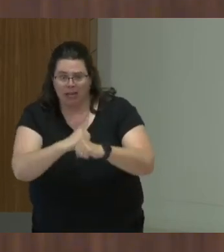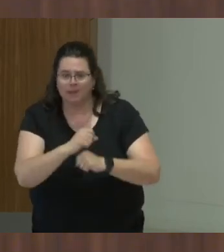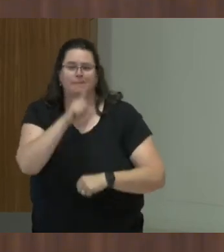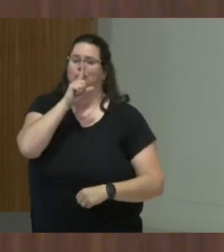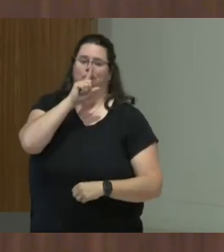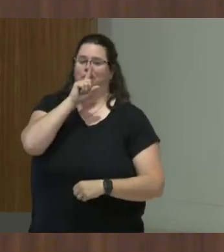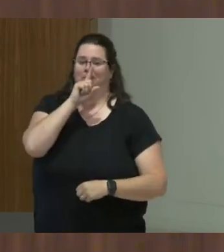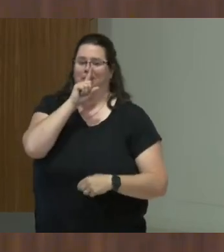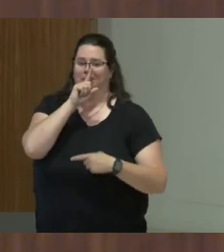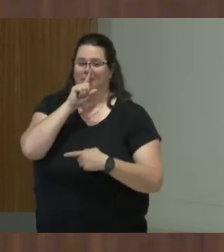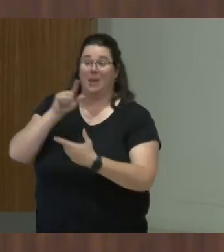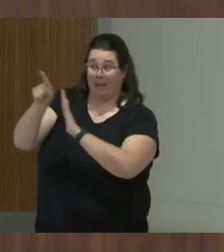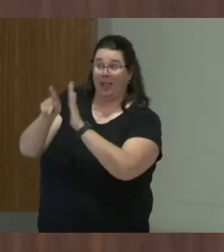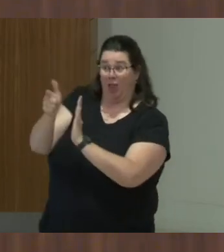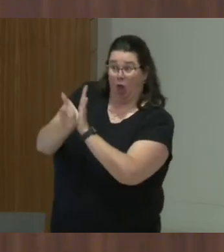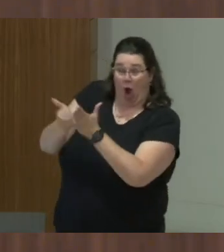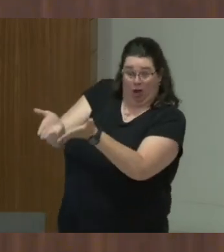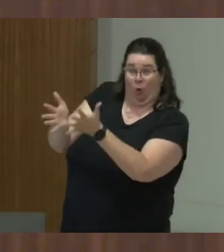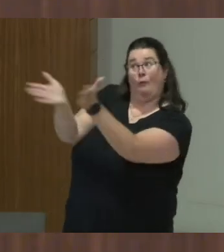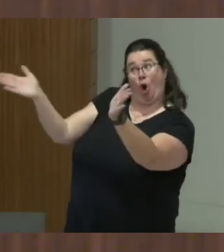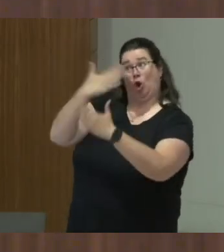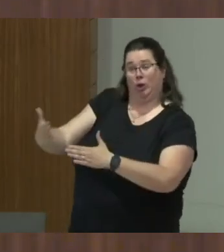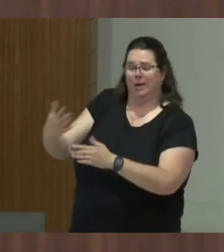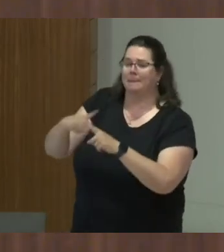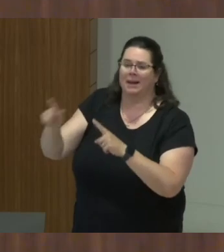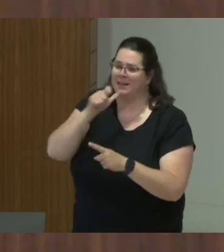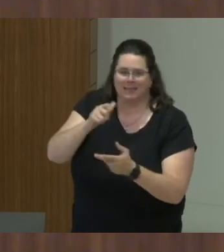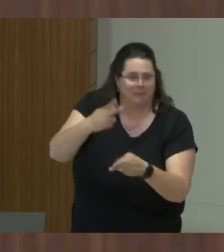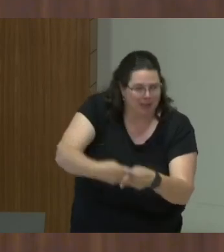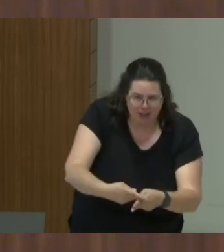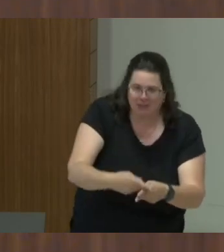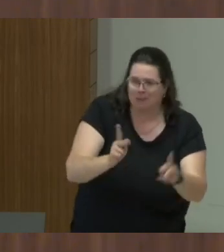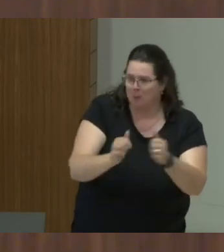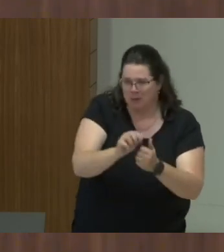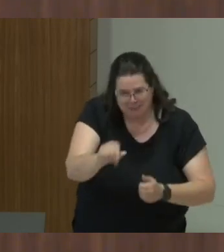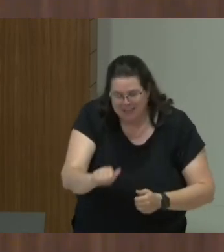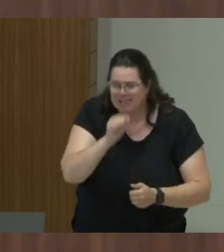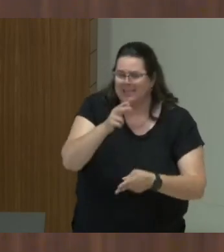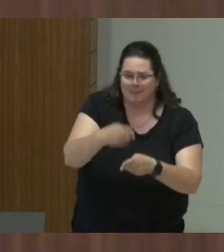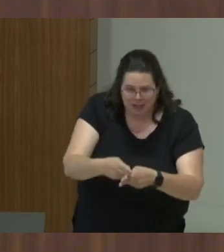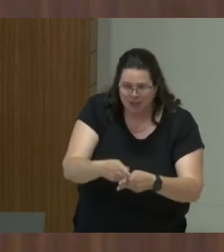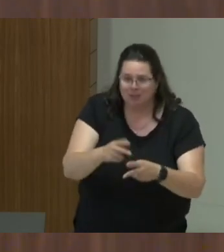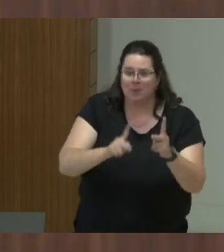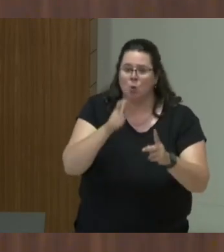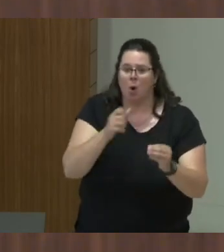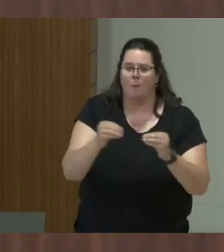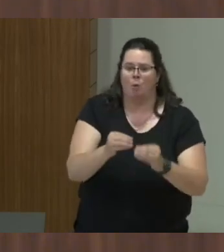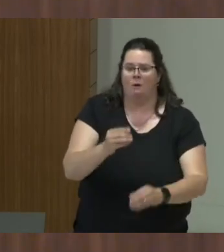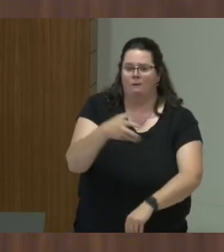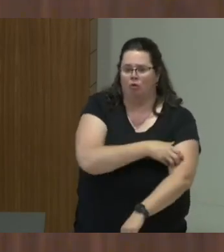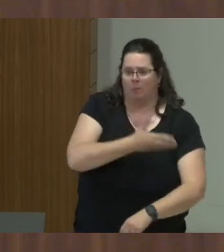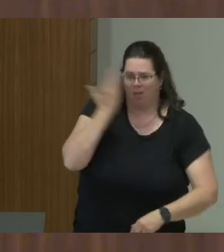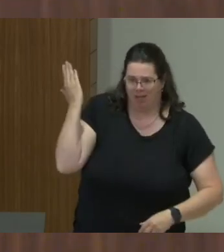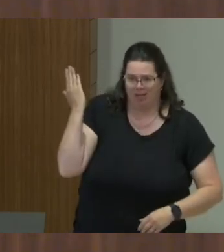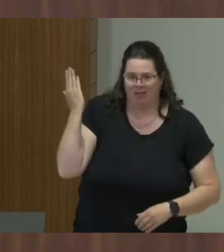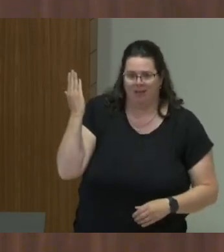point is that safety and protection of children, of specifically disabled children, has